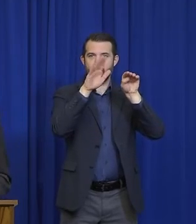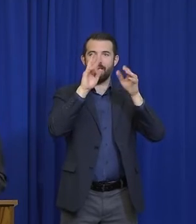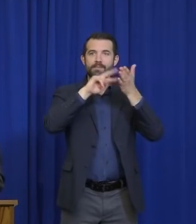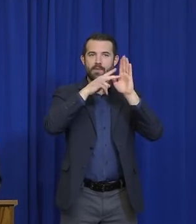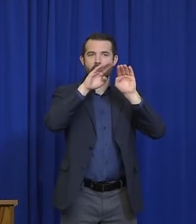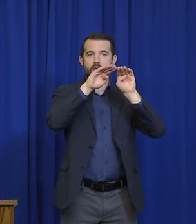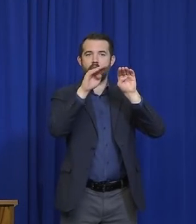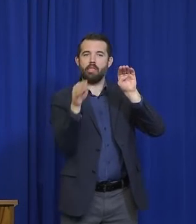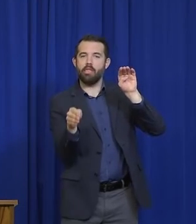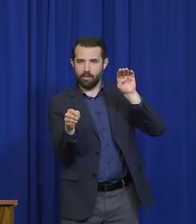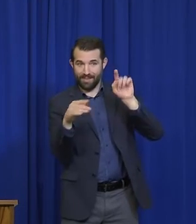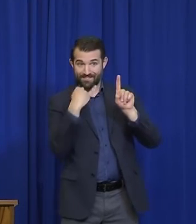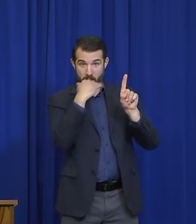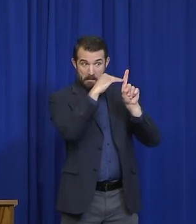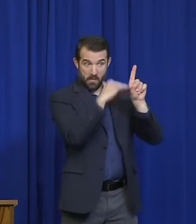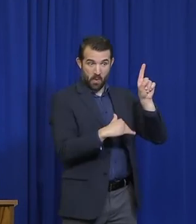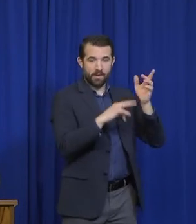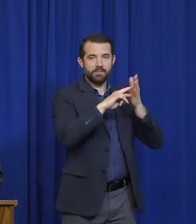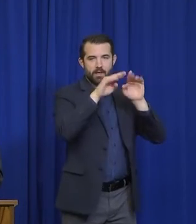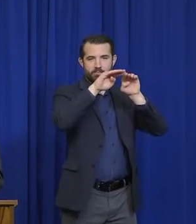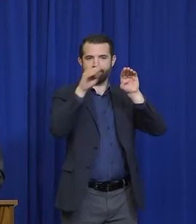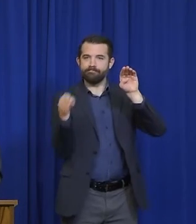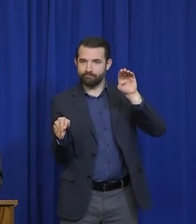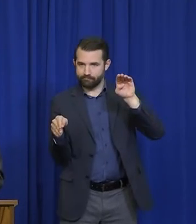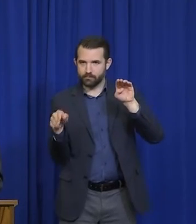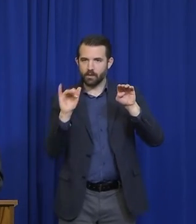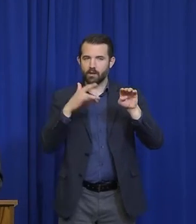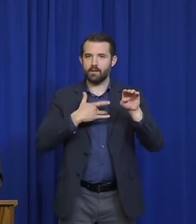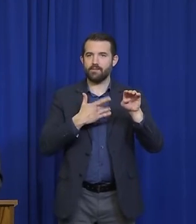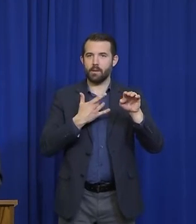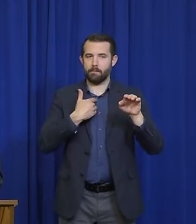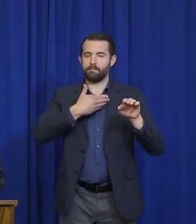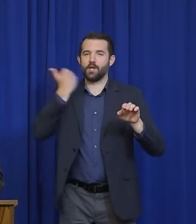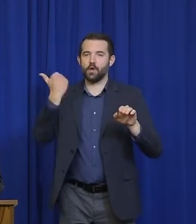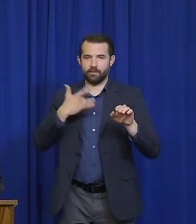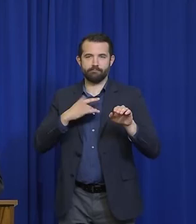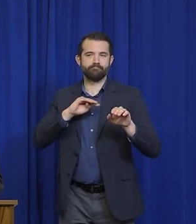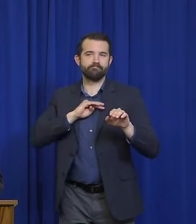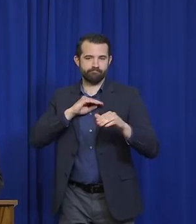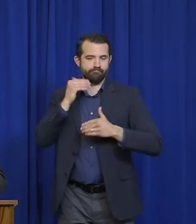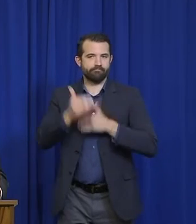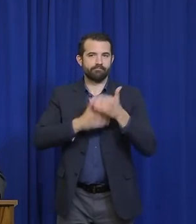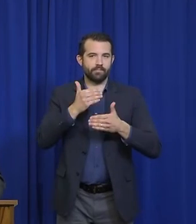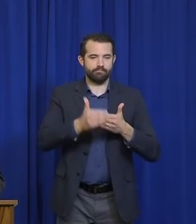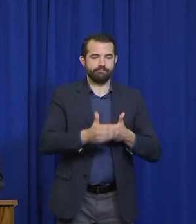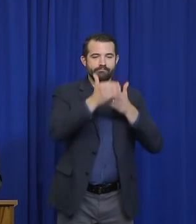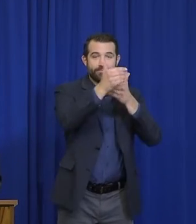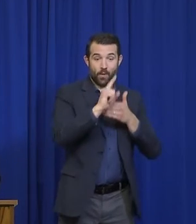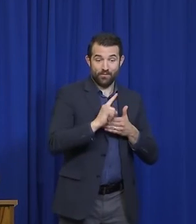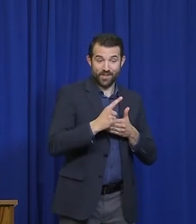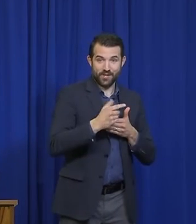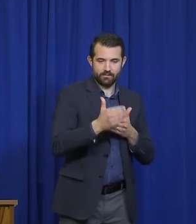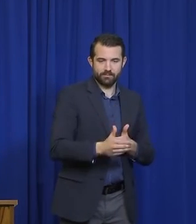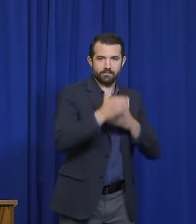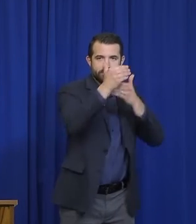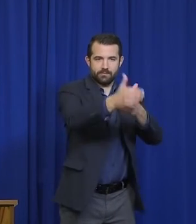And that would give us even more security as we move through these stages. We're getting there, but we're not there yet.